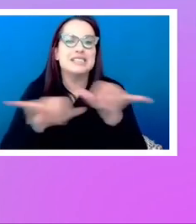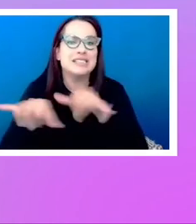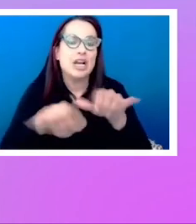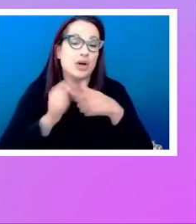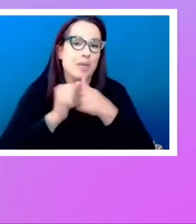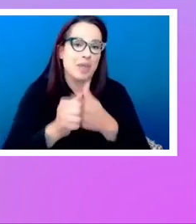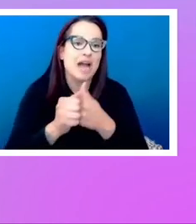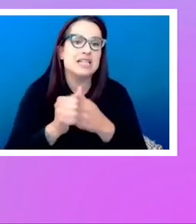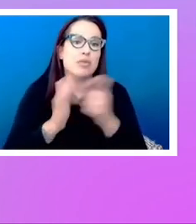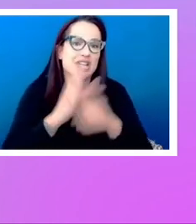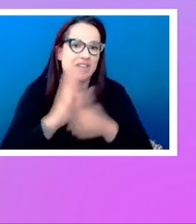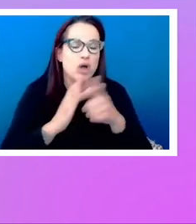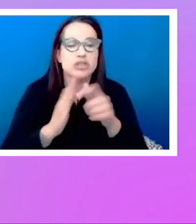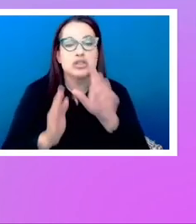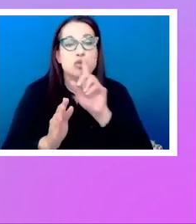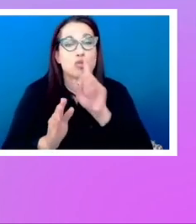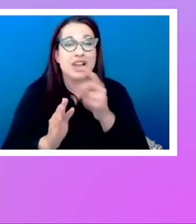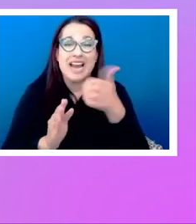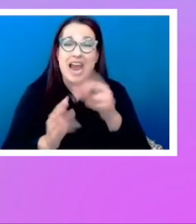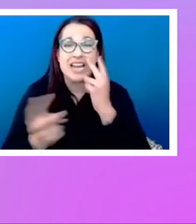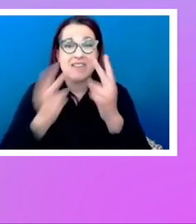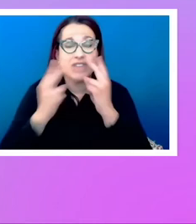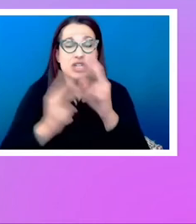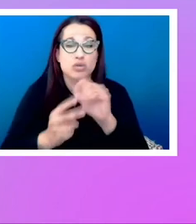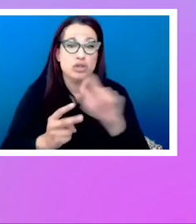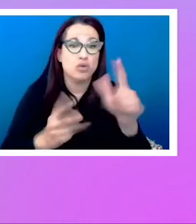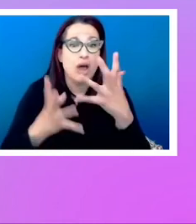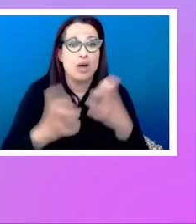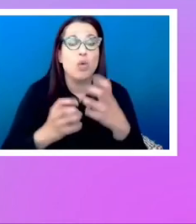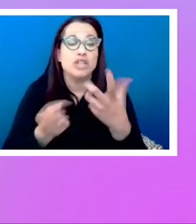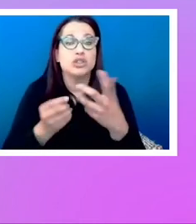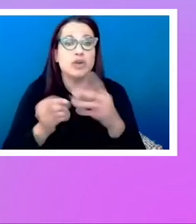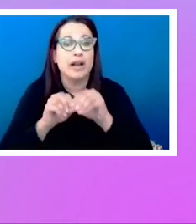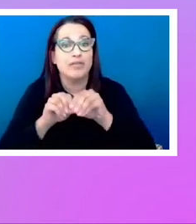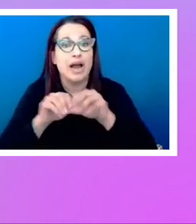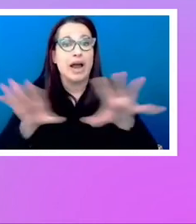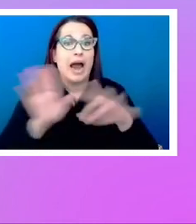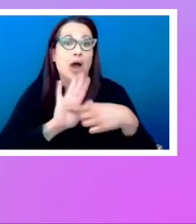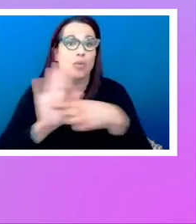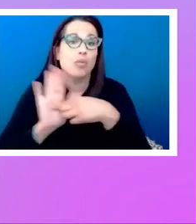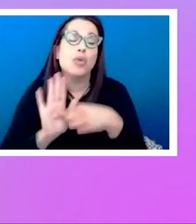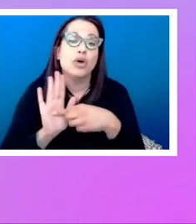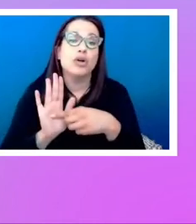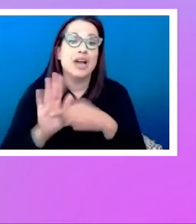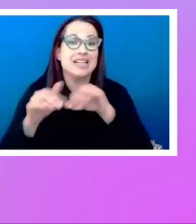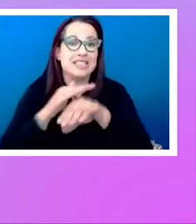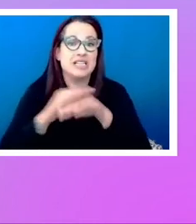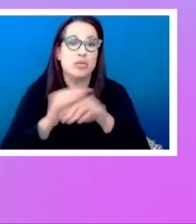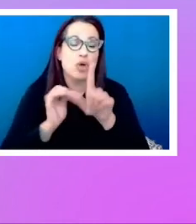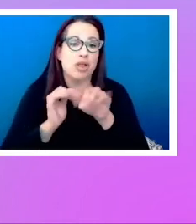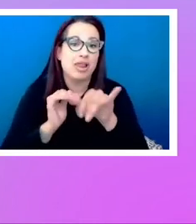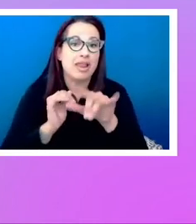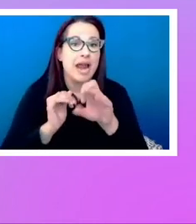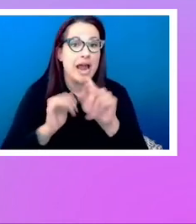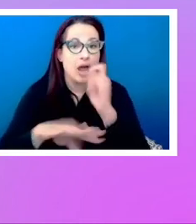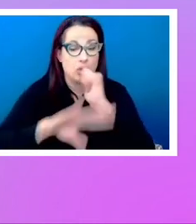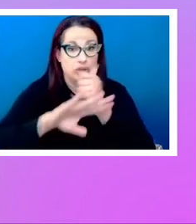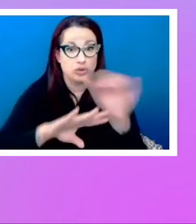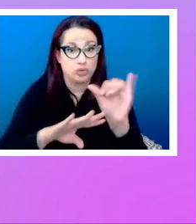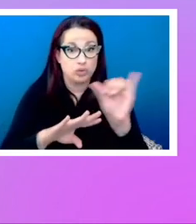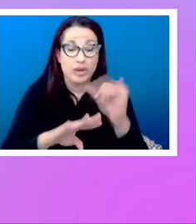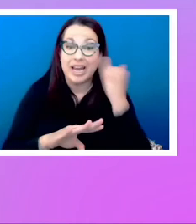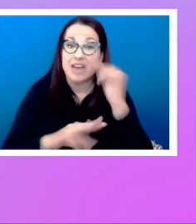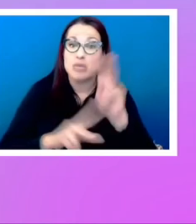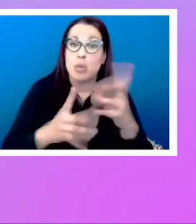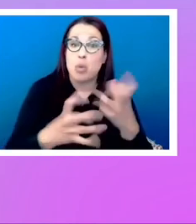like any visual tool to be able to output an accessible layout by default. You know, if people really want to work hard to make it